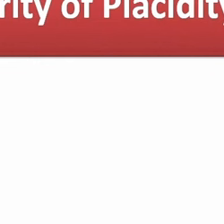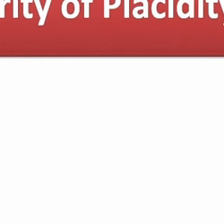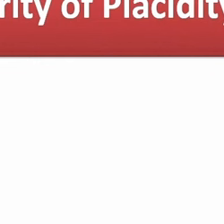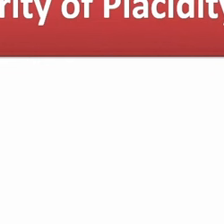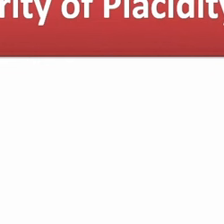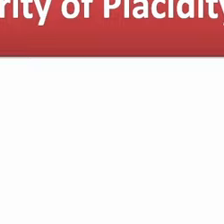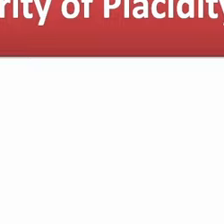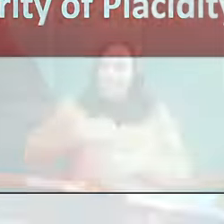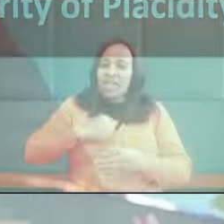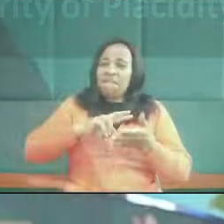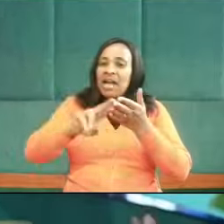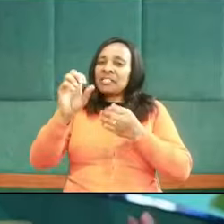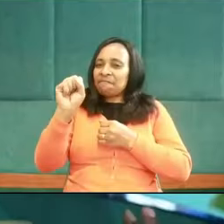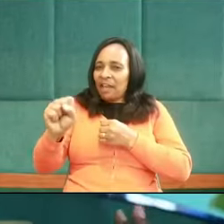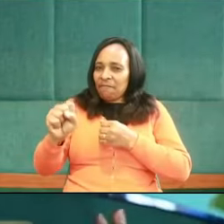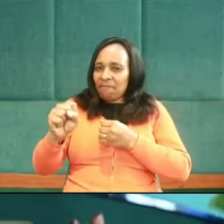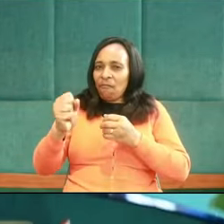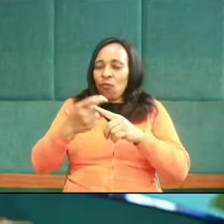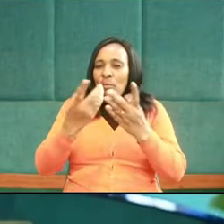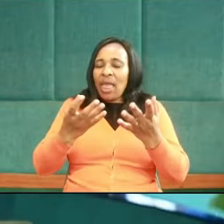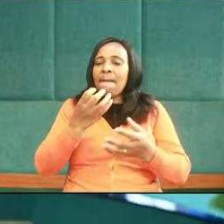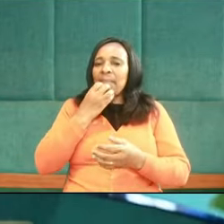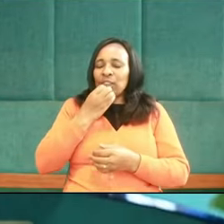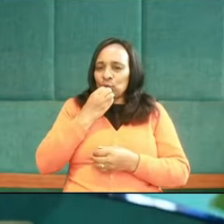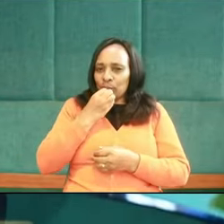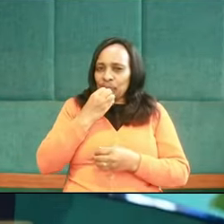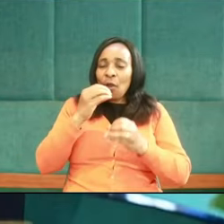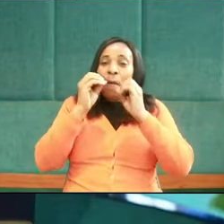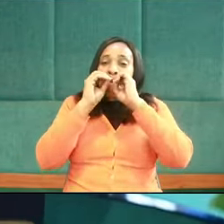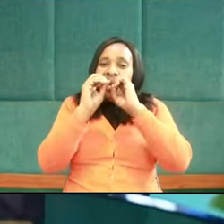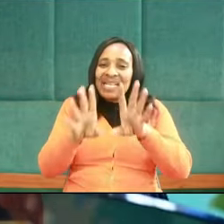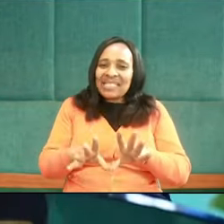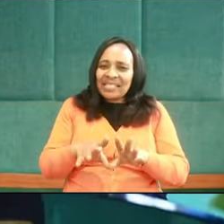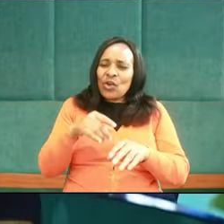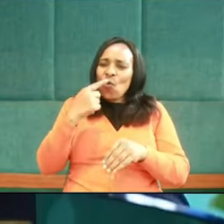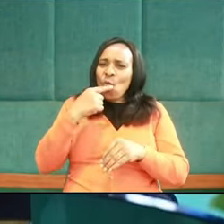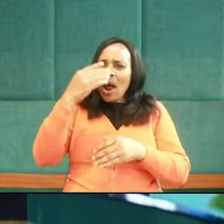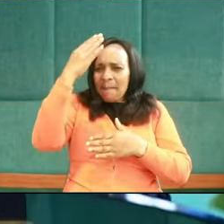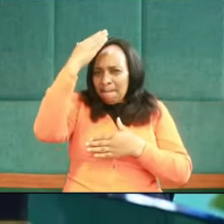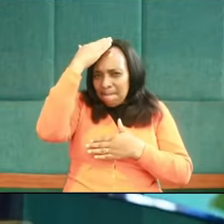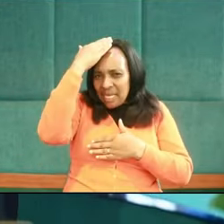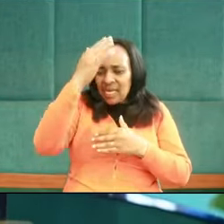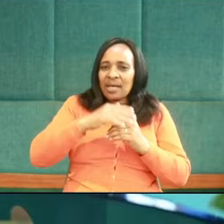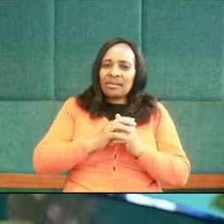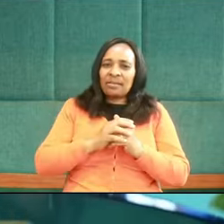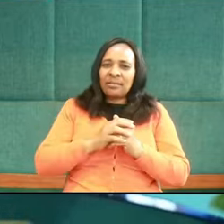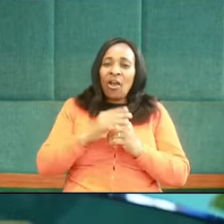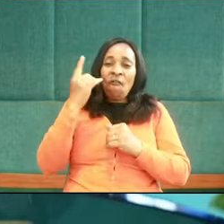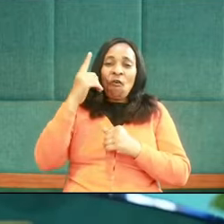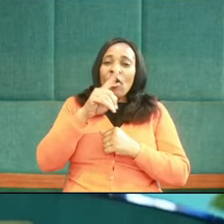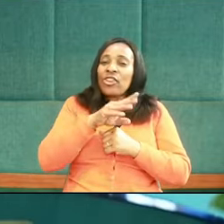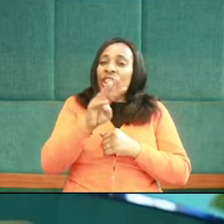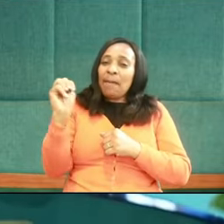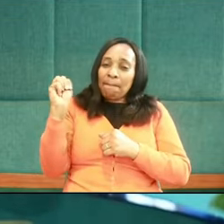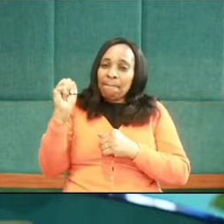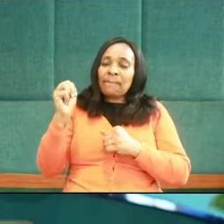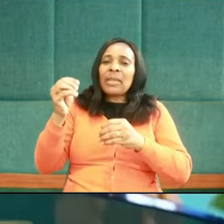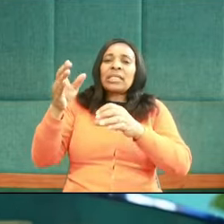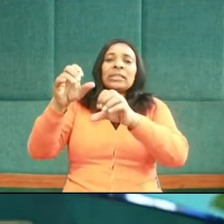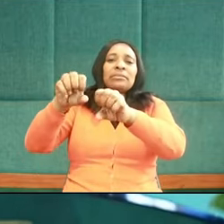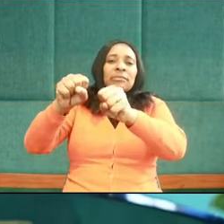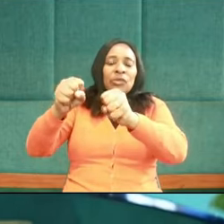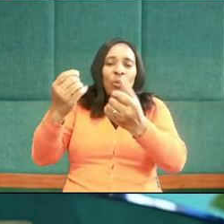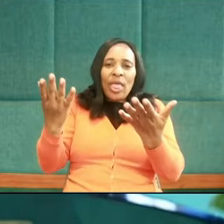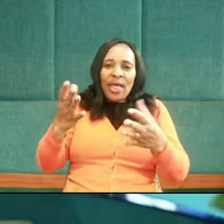of Matthew chapter 5. Blessed are the meek, for they shall inherit the